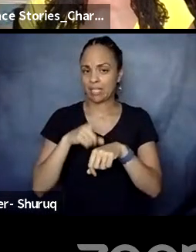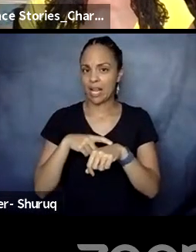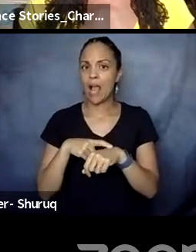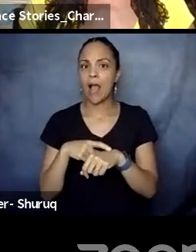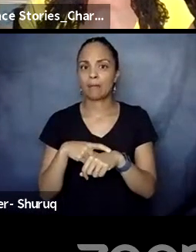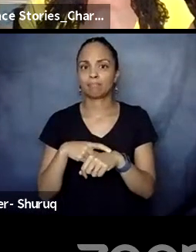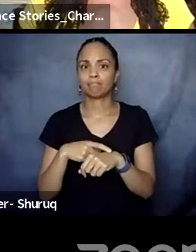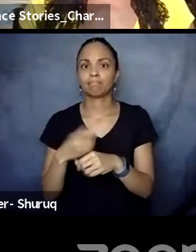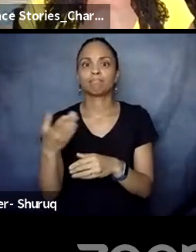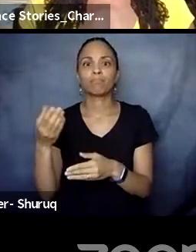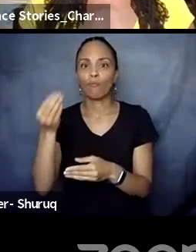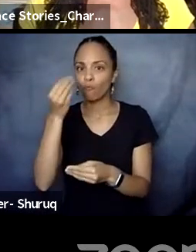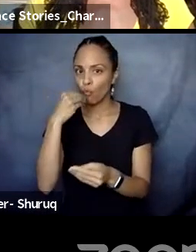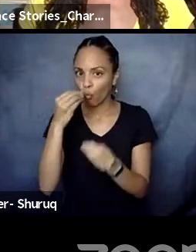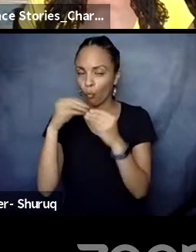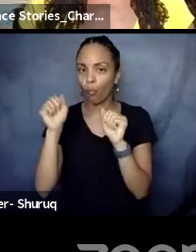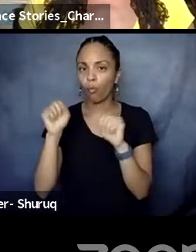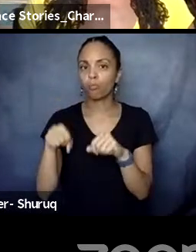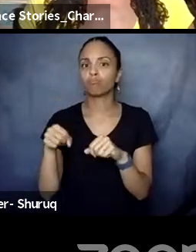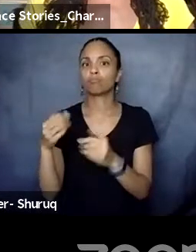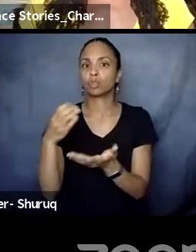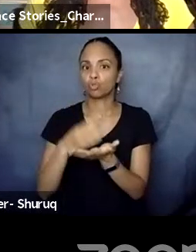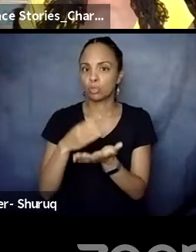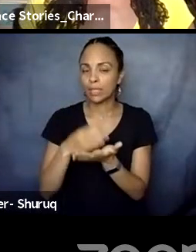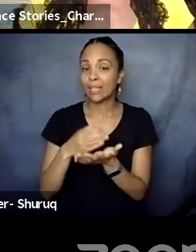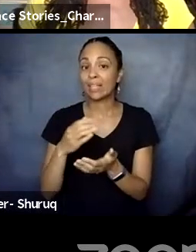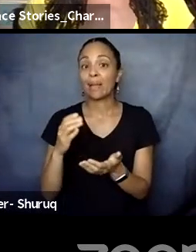video. And then again, at 7 45, it's going to be gone.